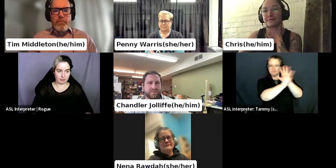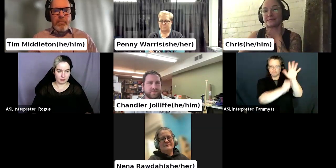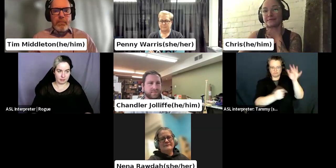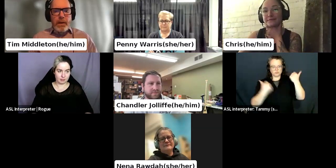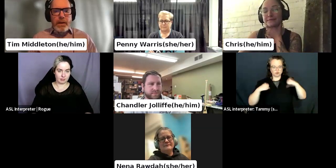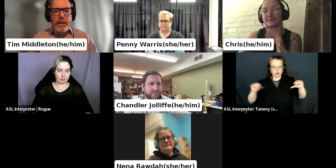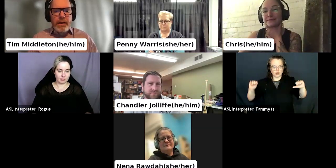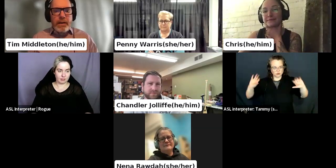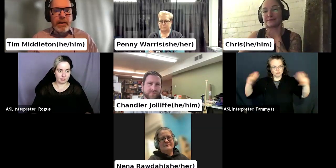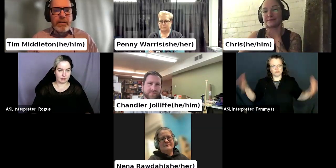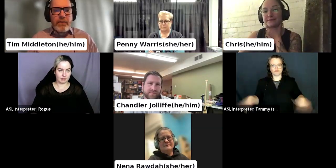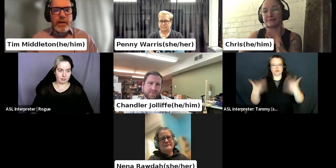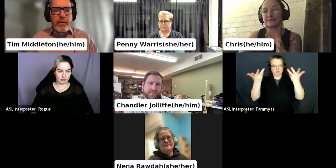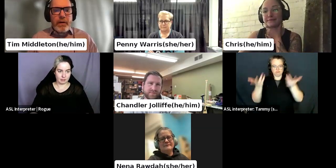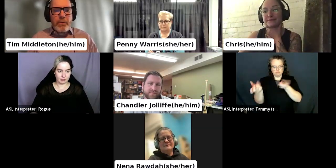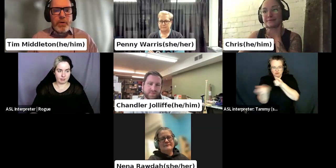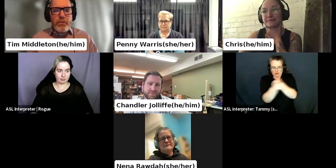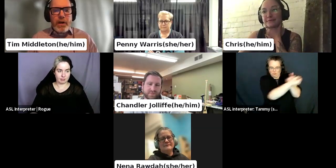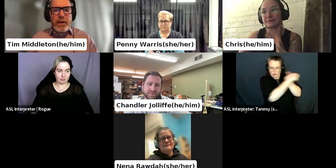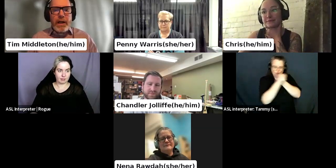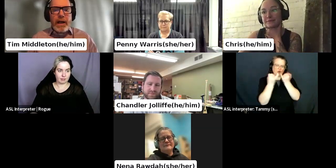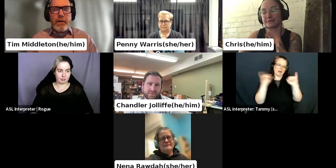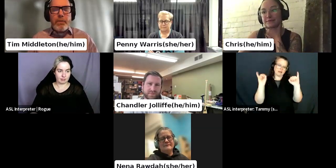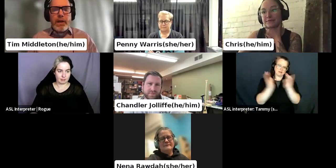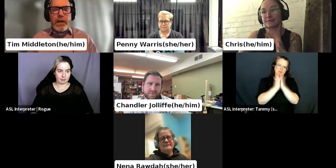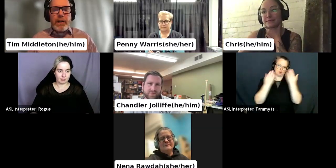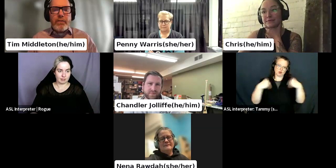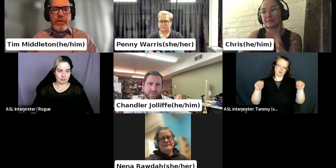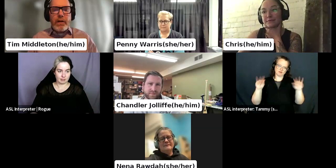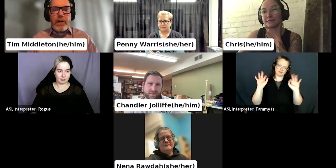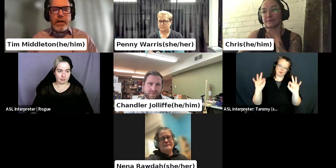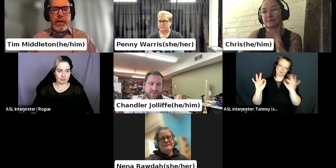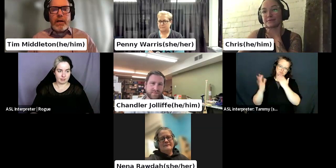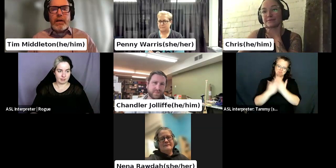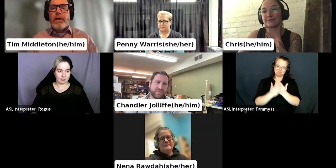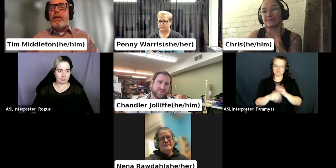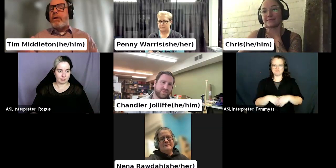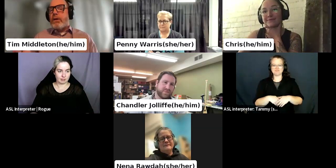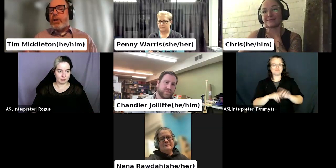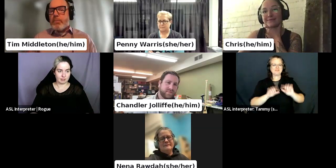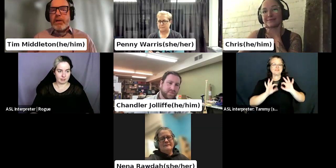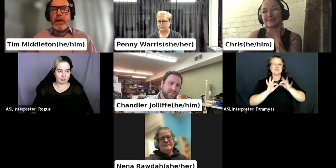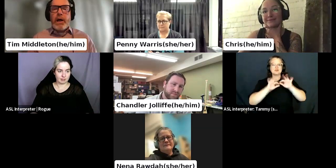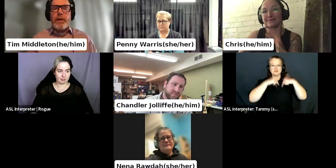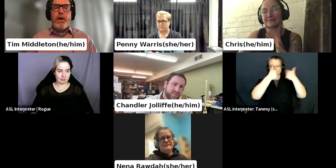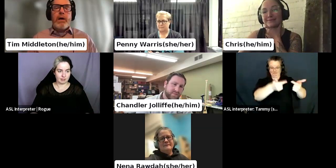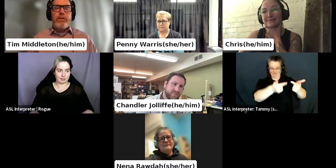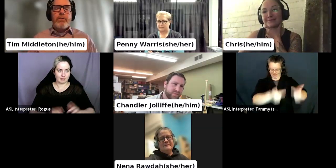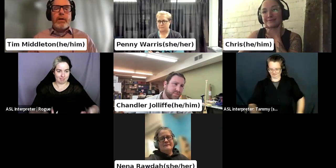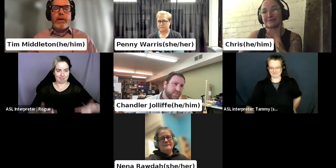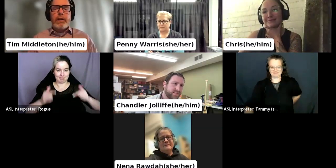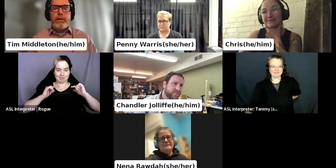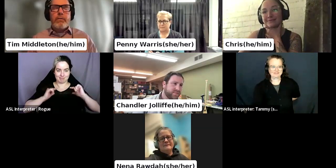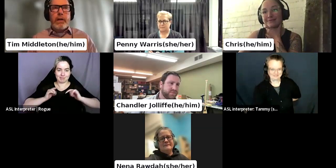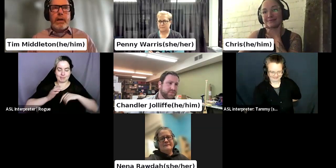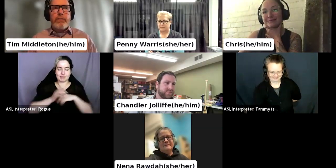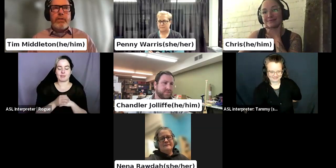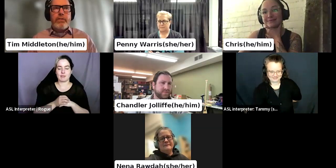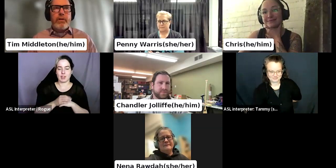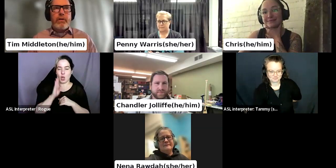Um, let's see, I'm going to move on now because, uh, the shipping time obviously